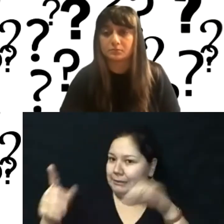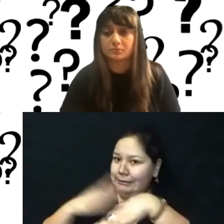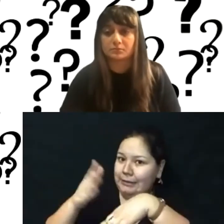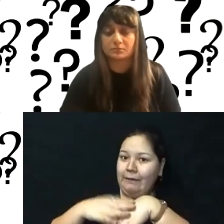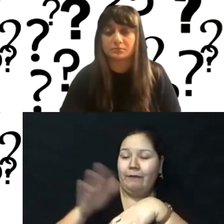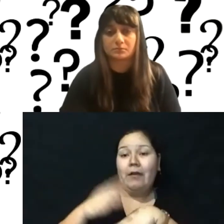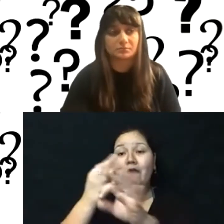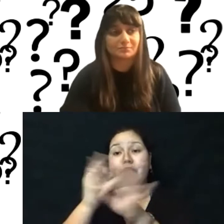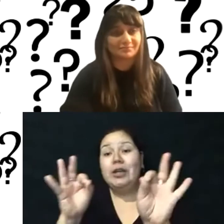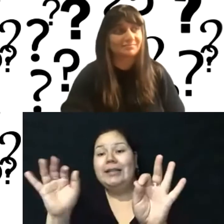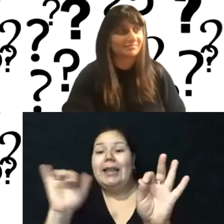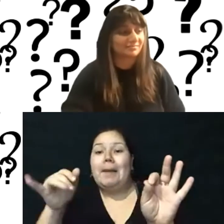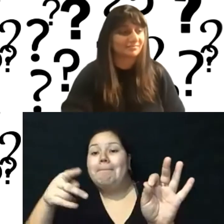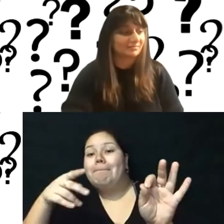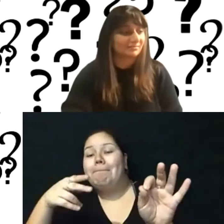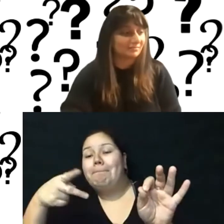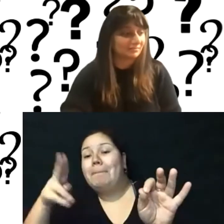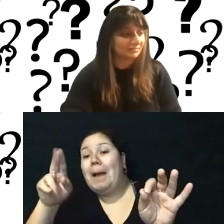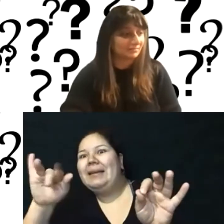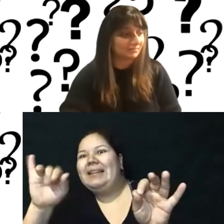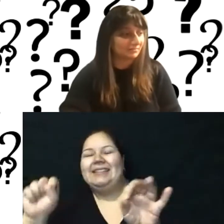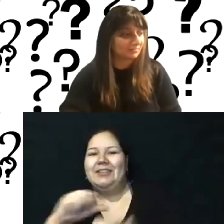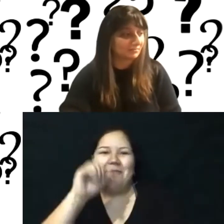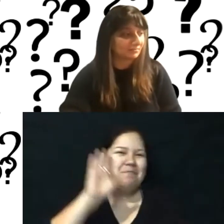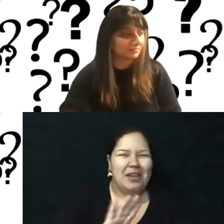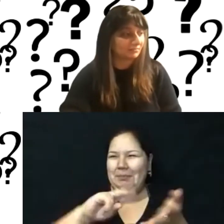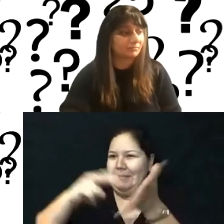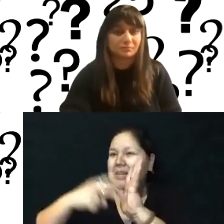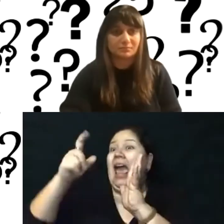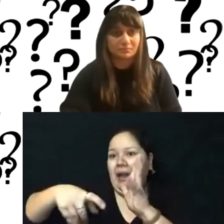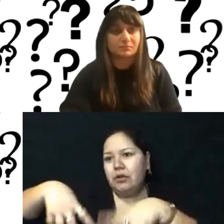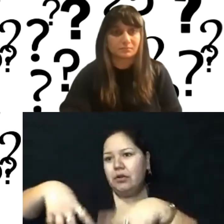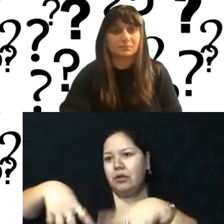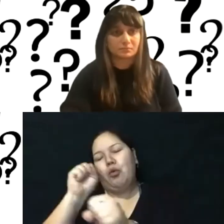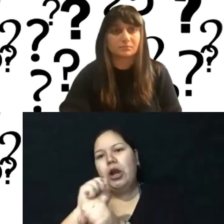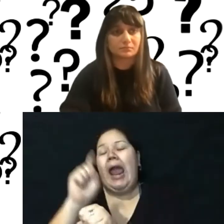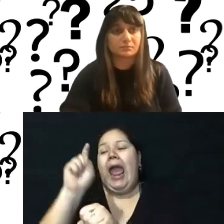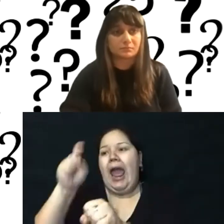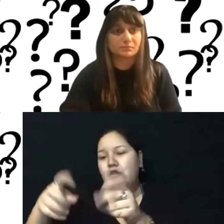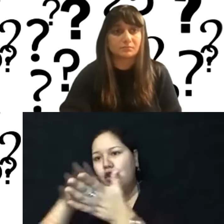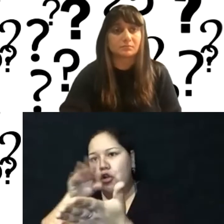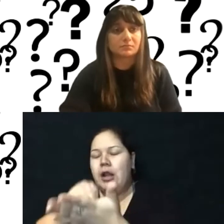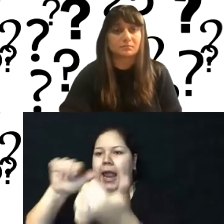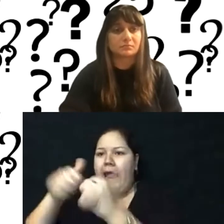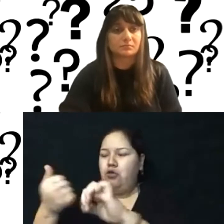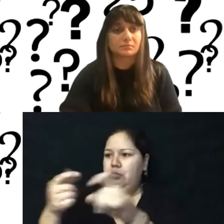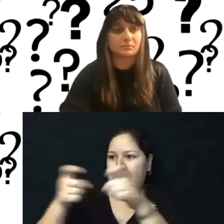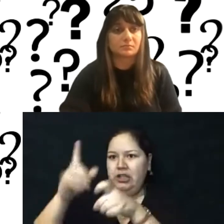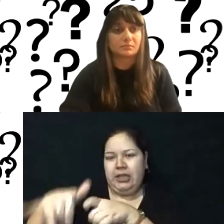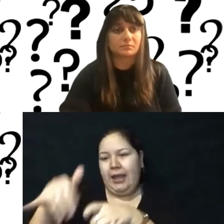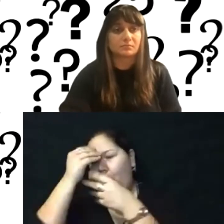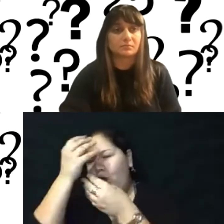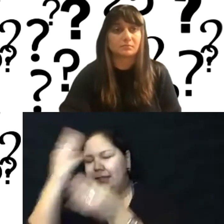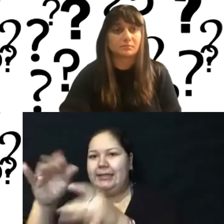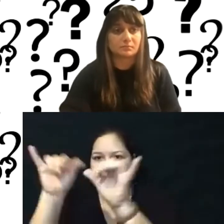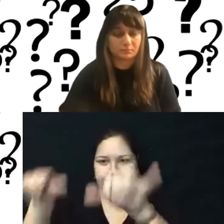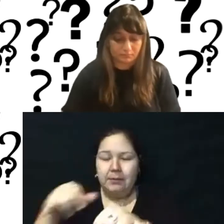as in beer, like there's work involved in taking that open source content management system and applying it. And usually you're hiring a vendor